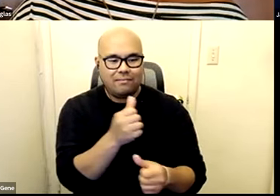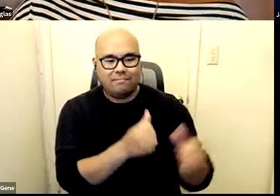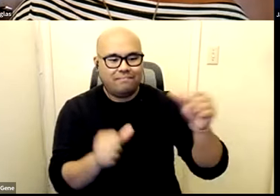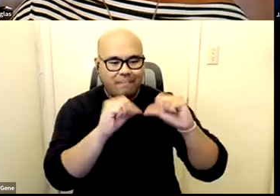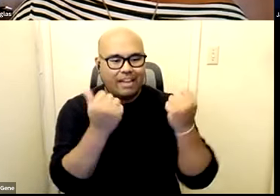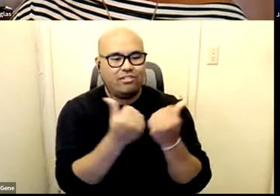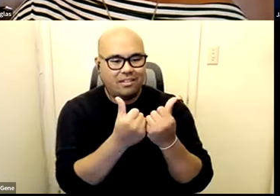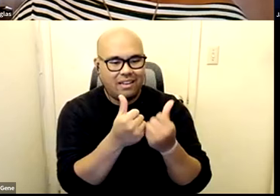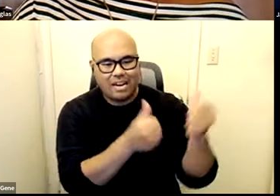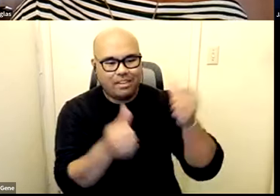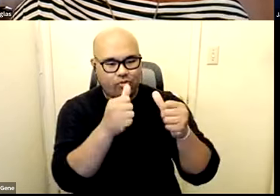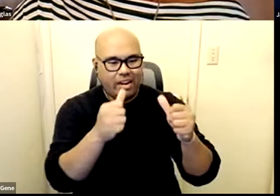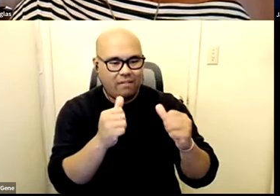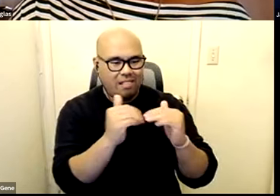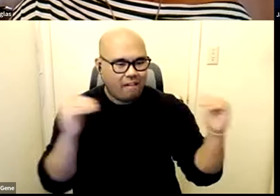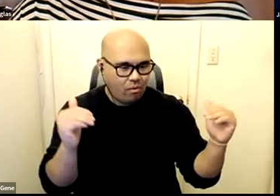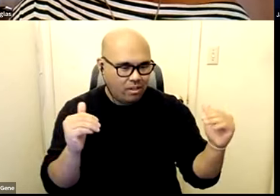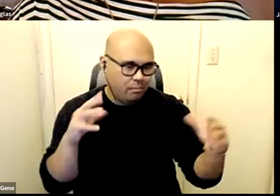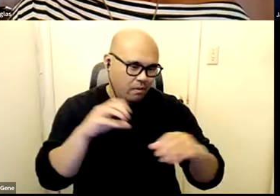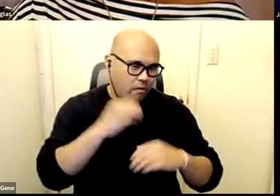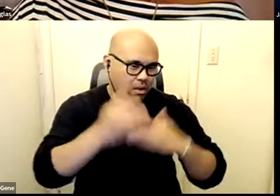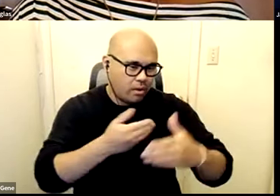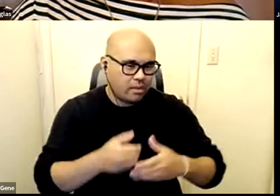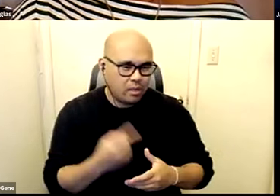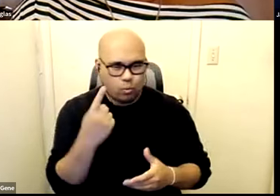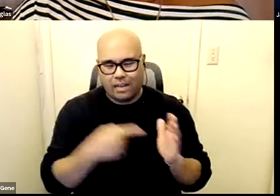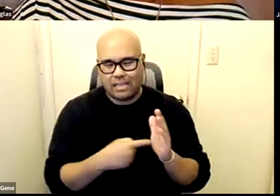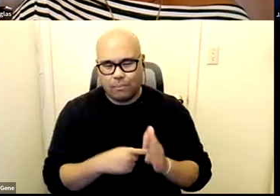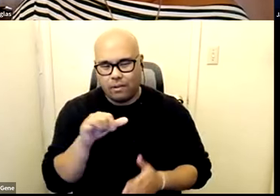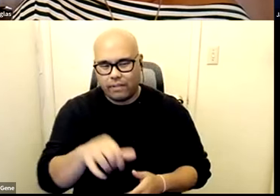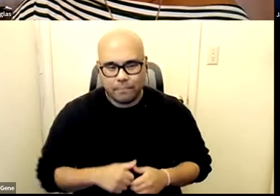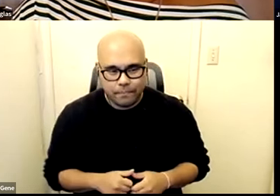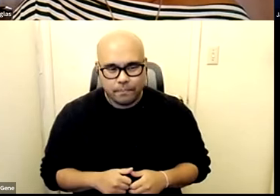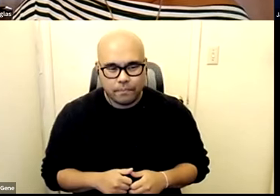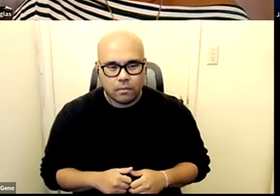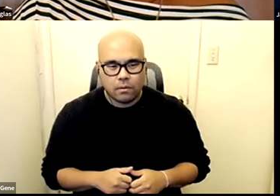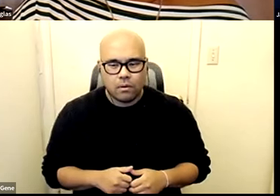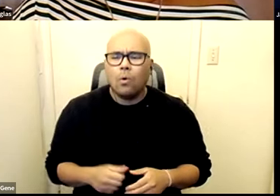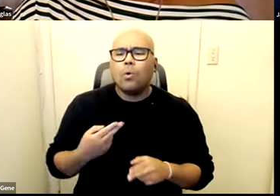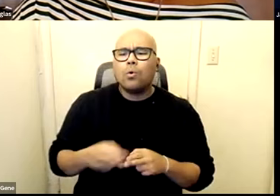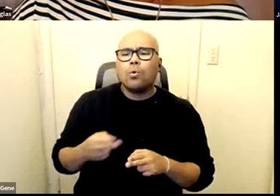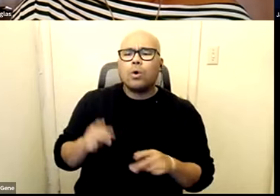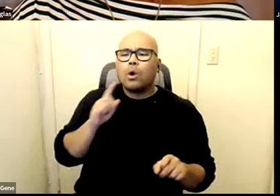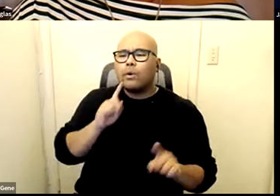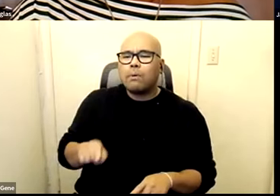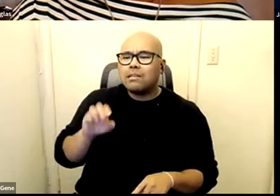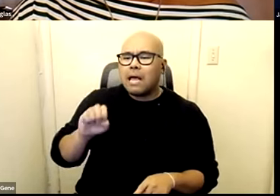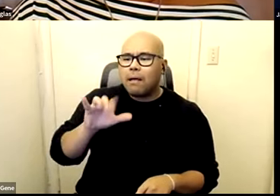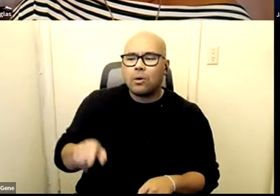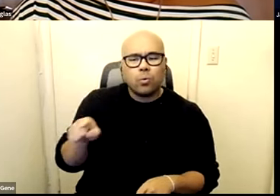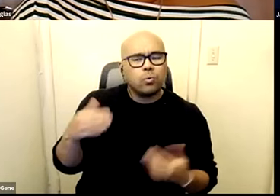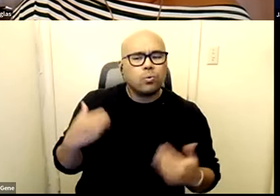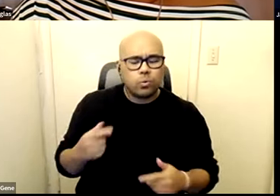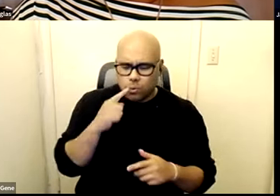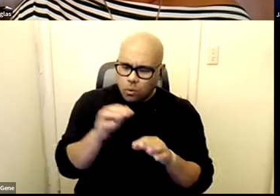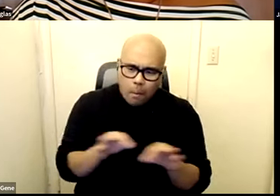process so that's just one example um of that i got something quick to respond to that emily that that's really